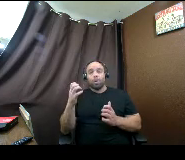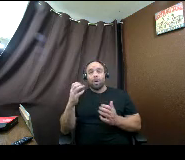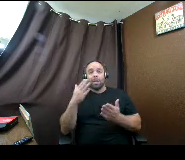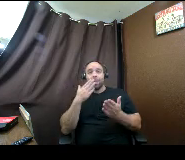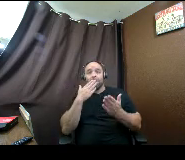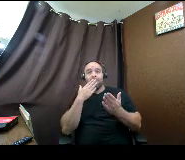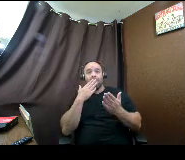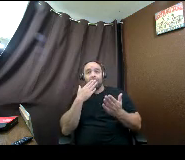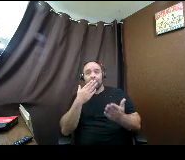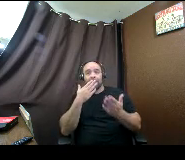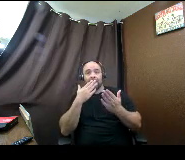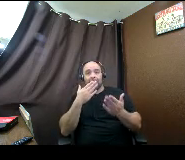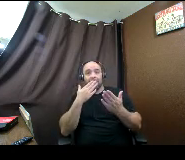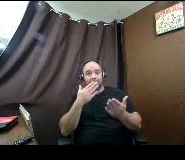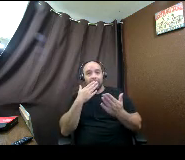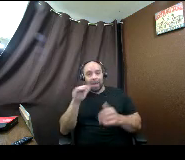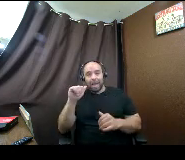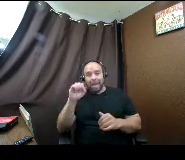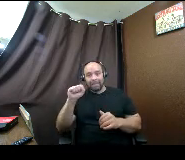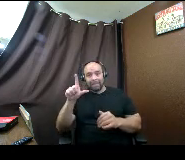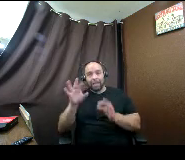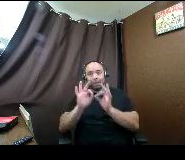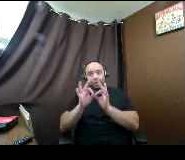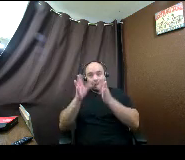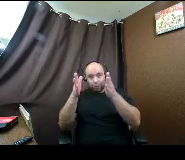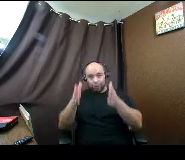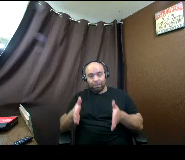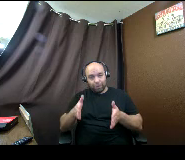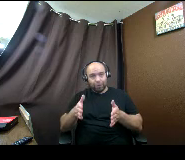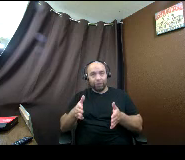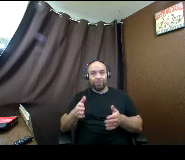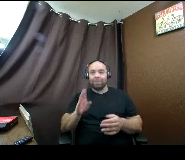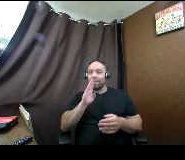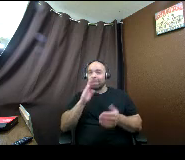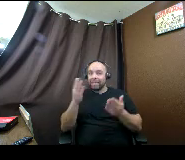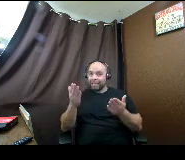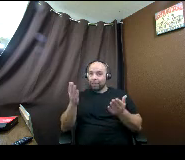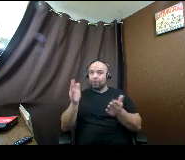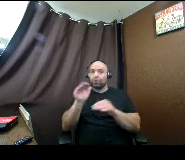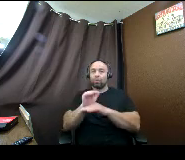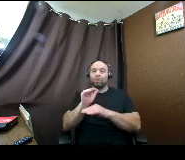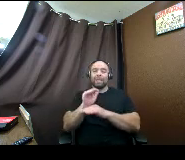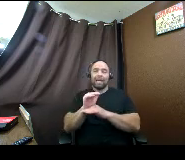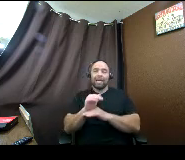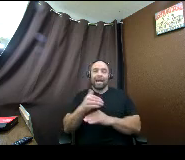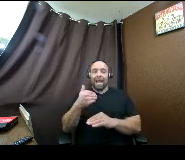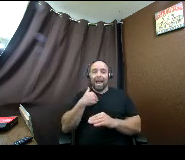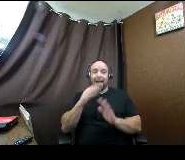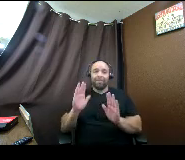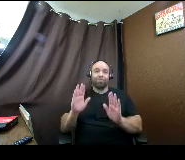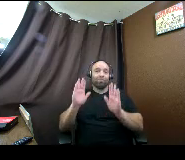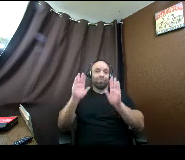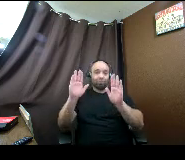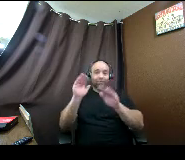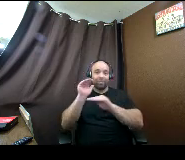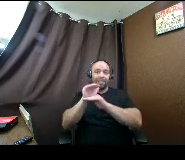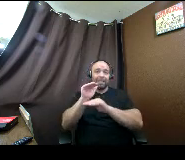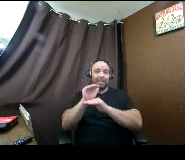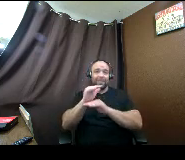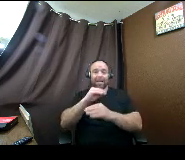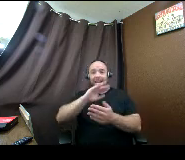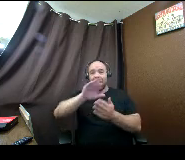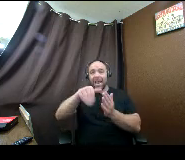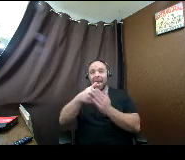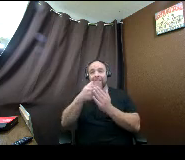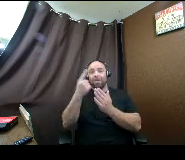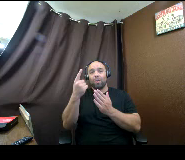sign language interpreters. for being here tonight. Have a great evening everyone. and please check out